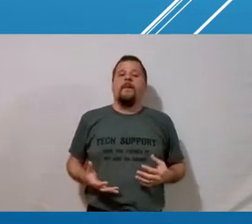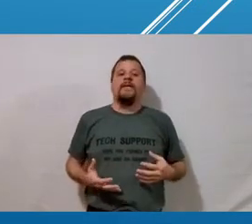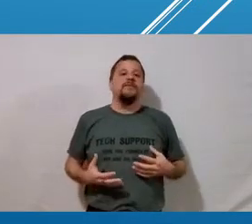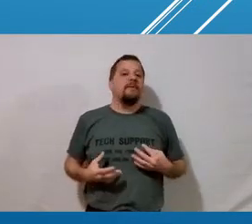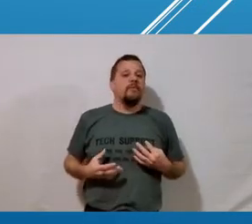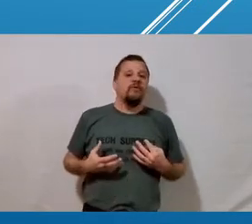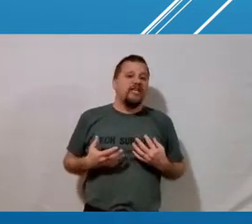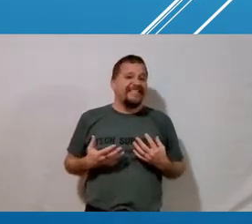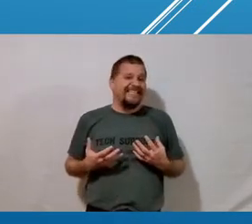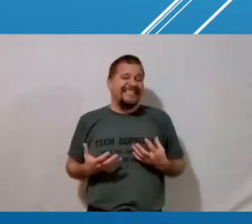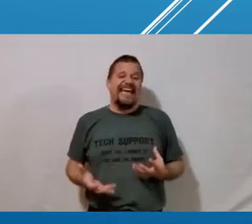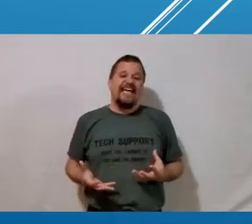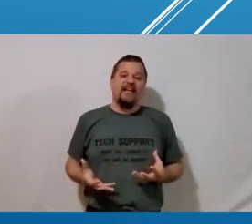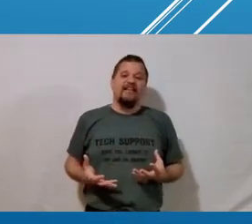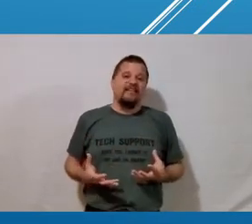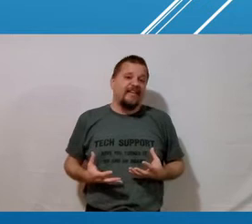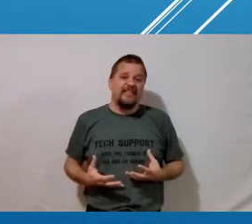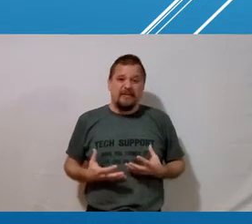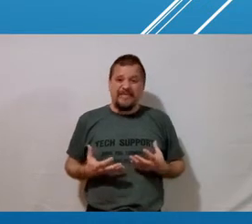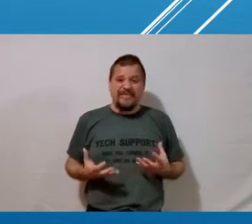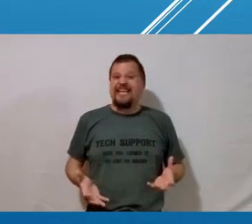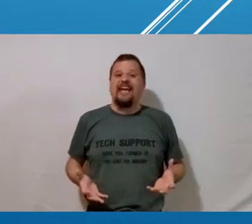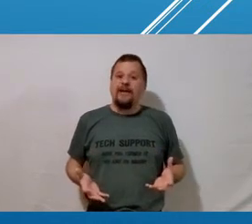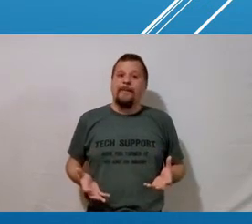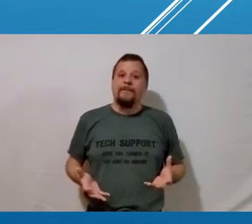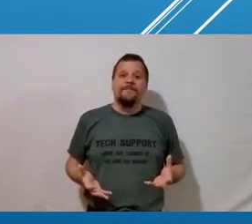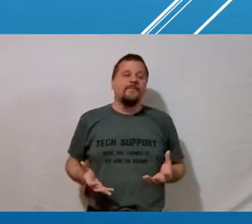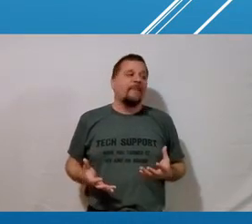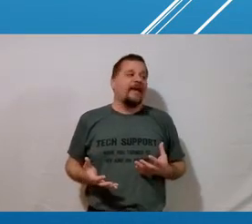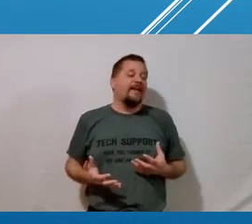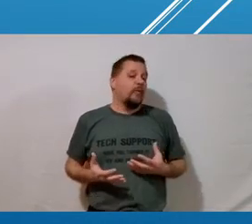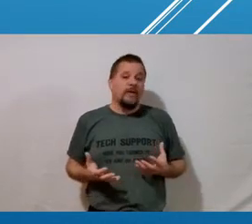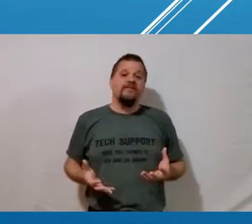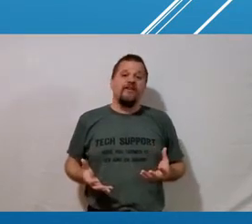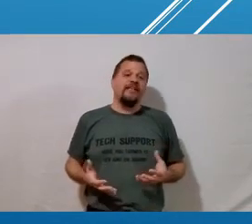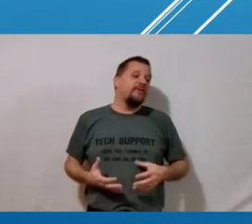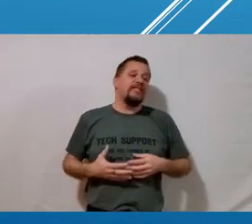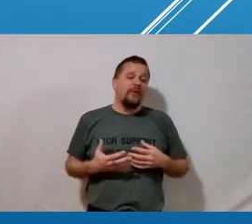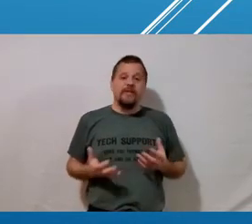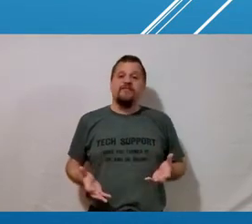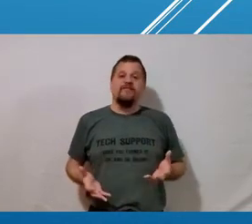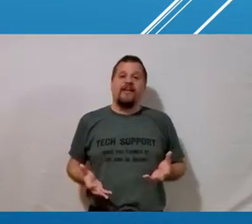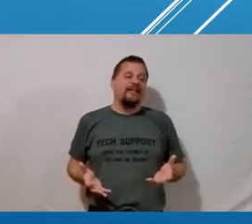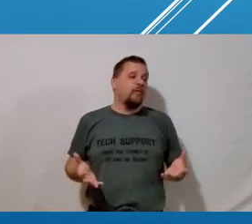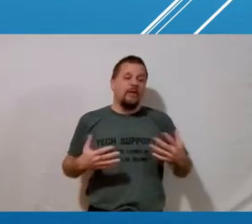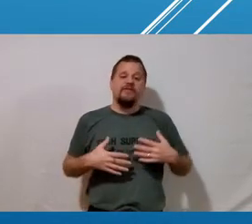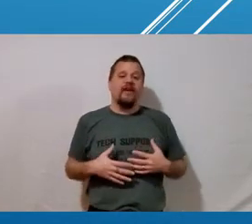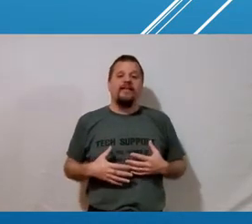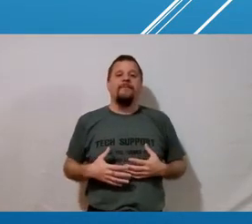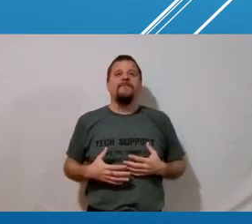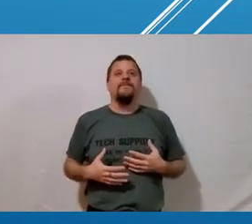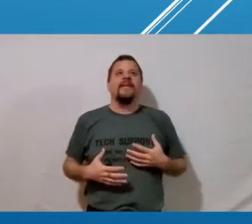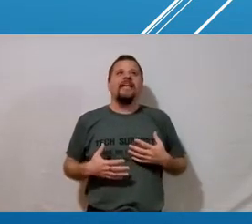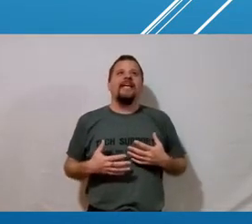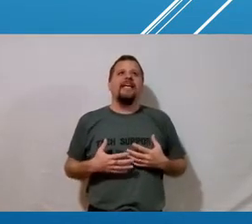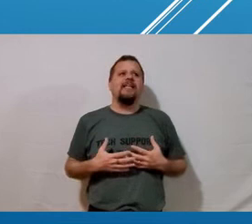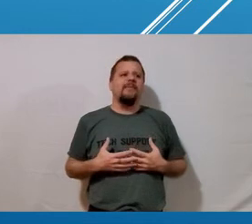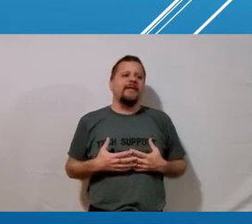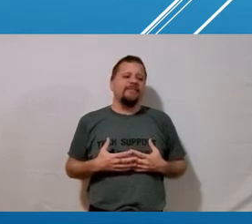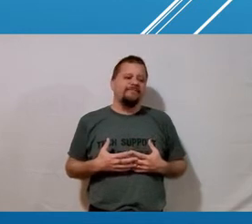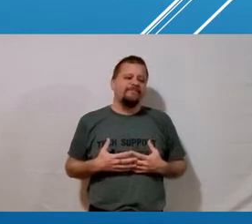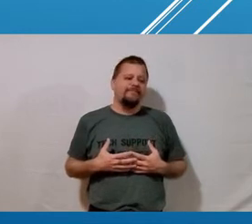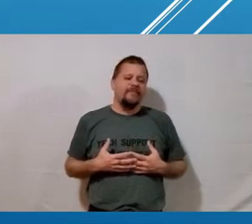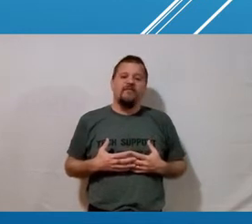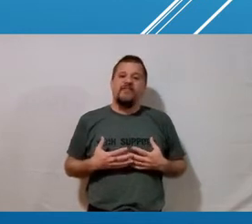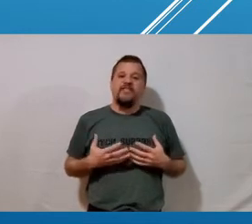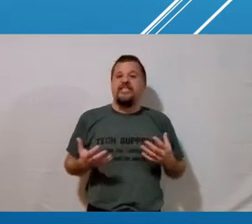just work because people would just say the things that they mean to say and if it wasn't fine they would just say it wasn't fine and if it was fine and